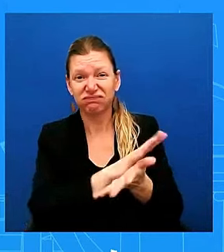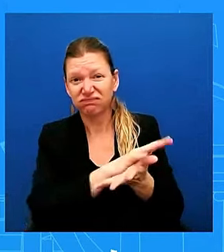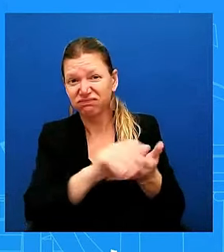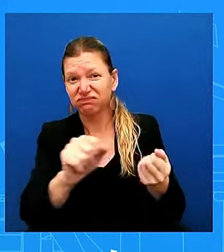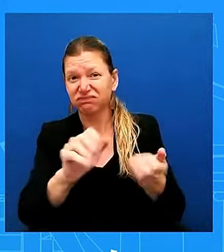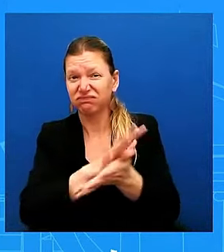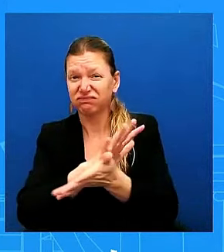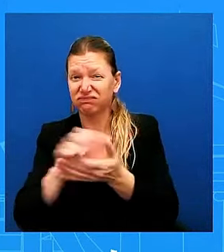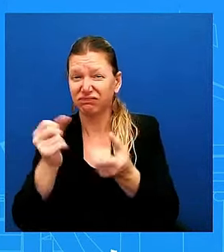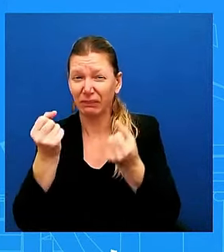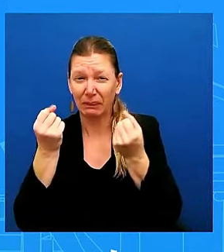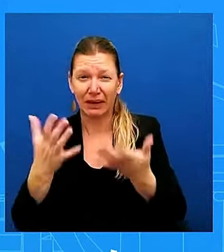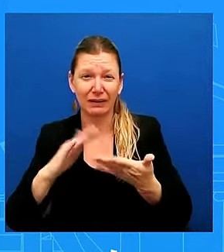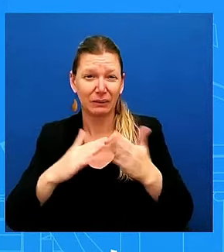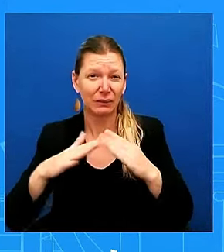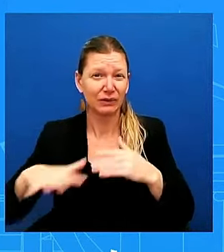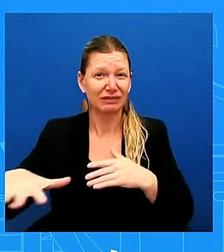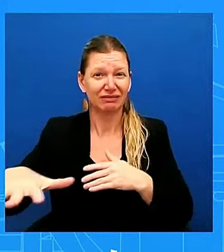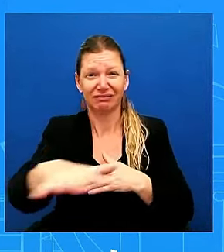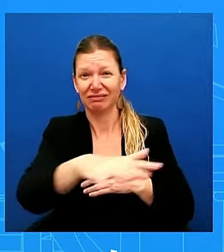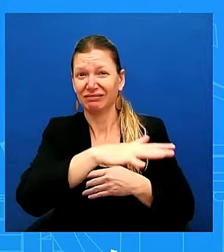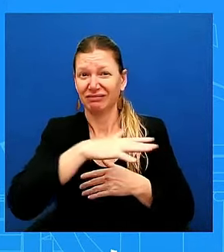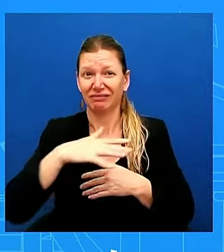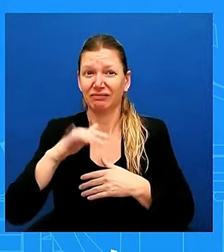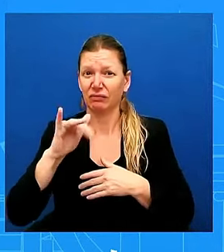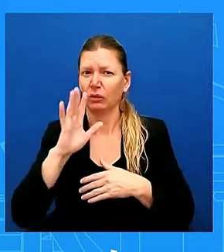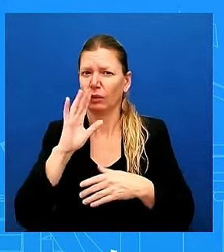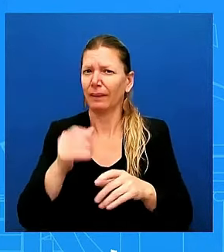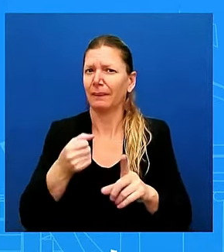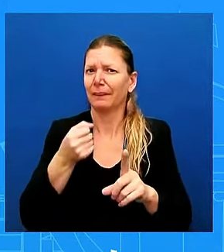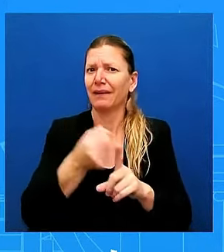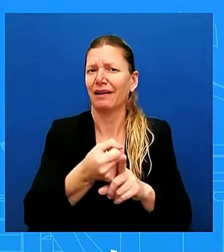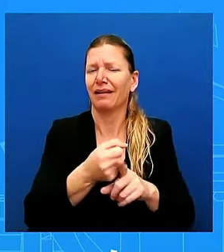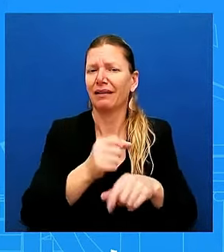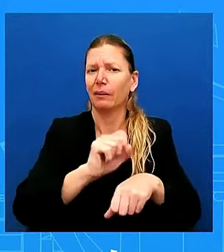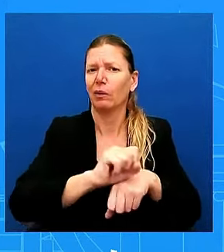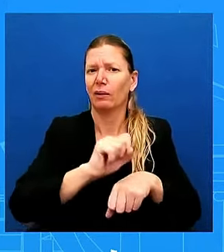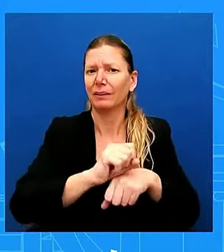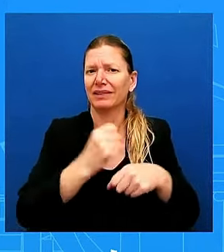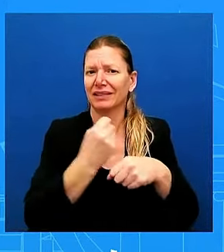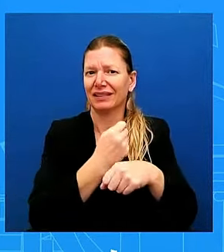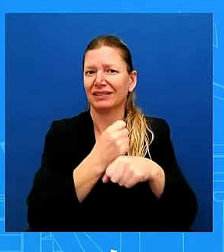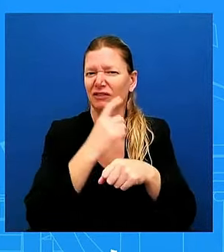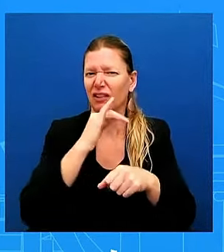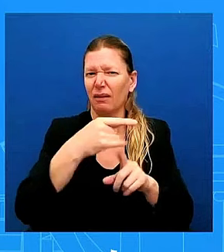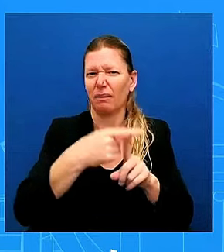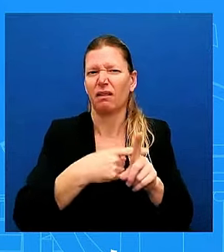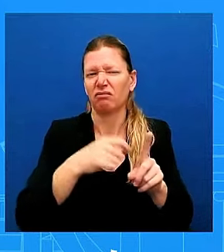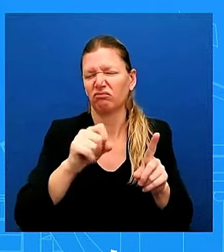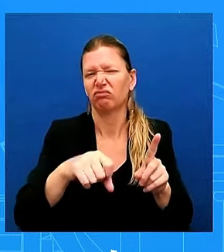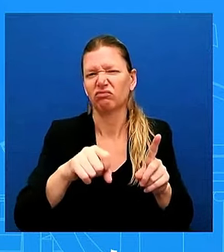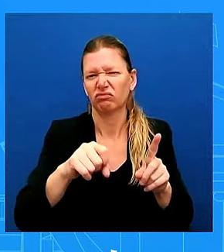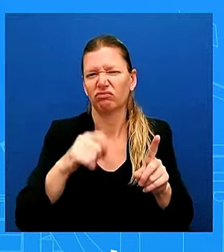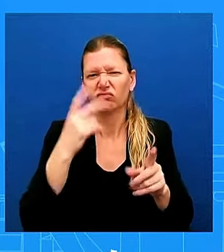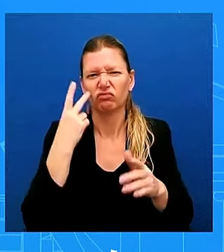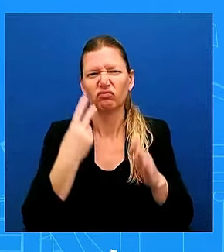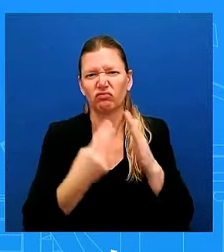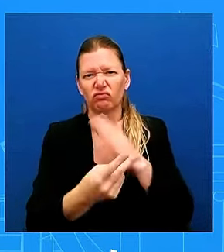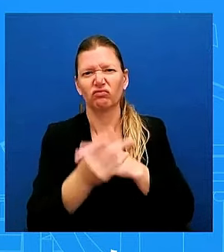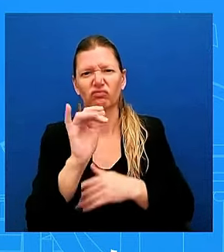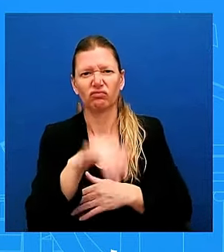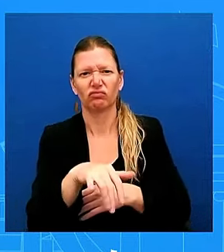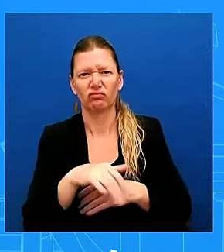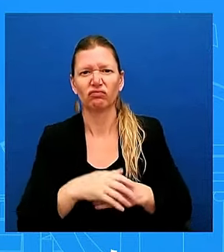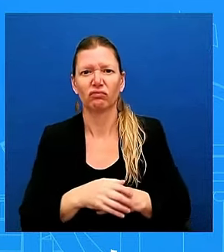employment statistics for that month. But what we know is that generally you see the economy